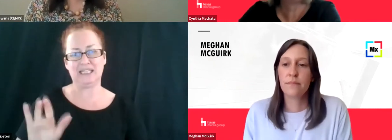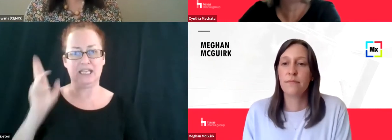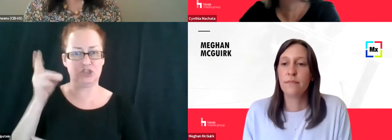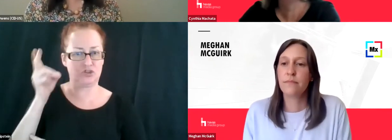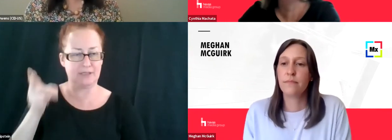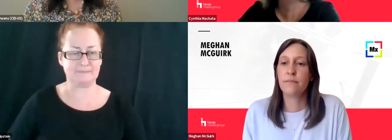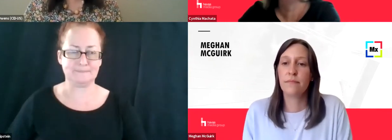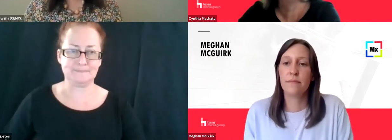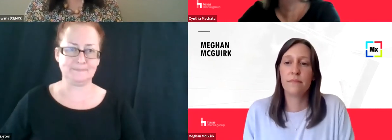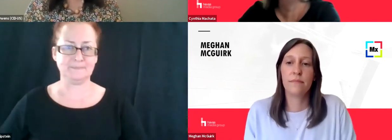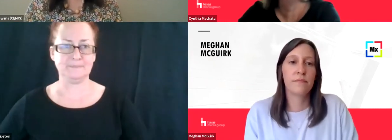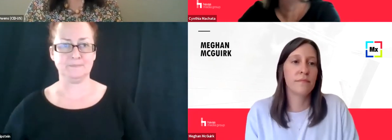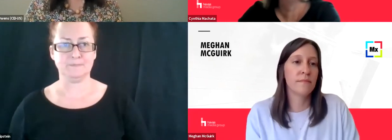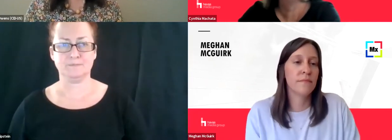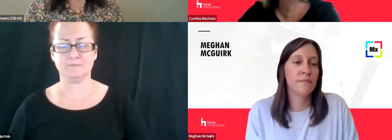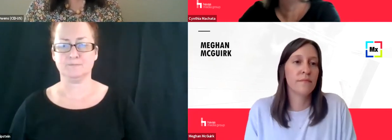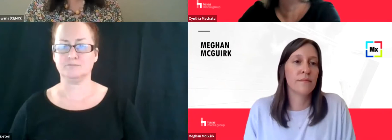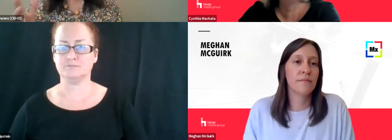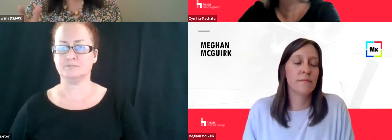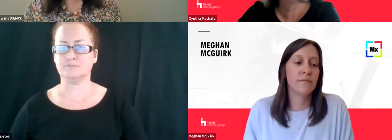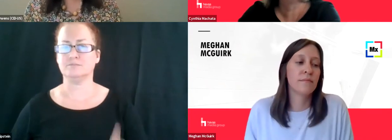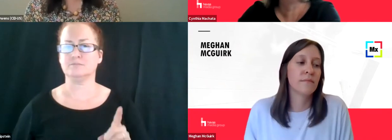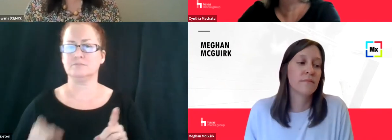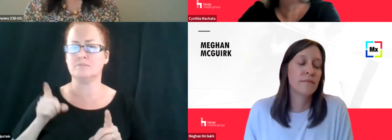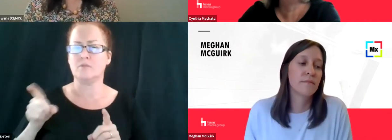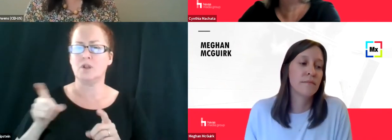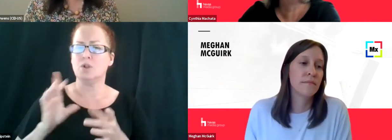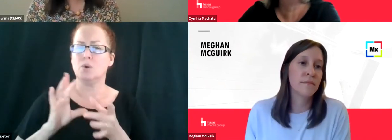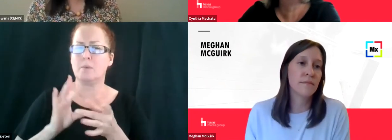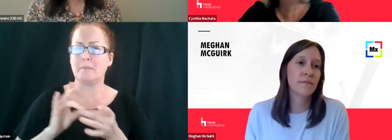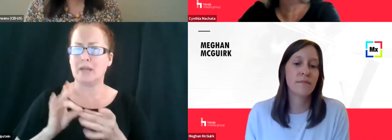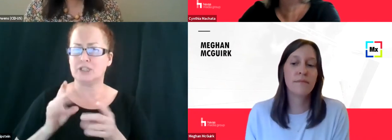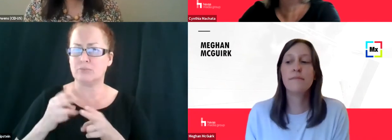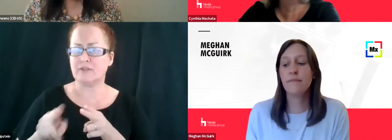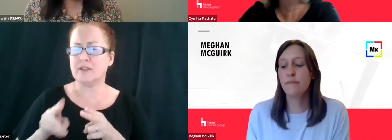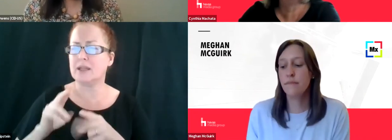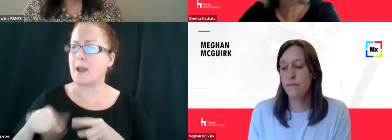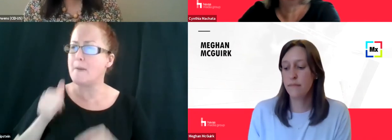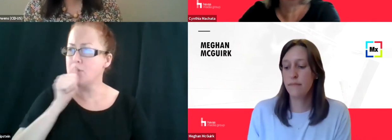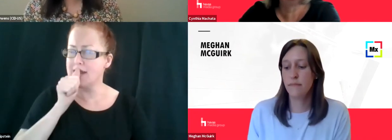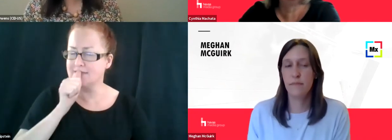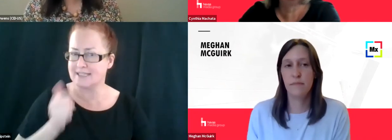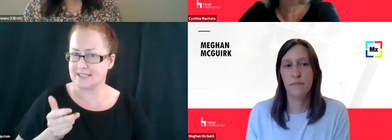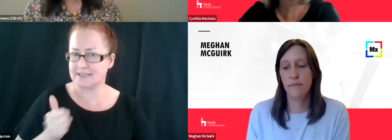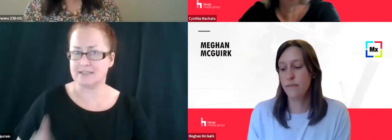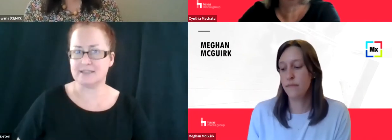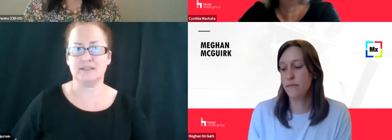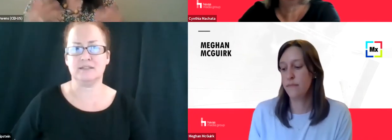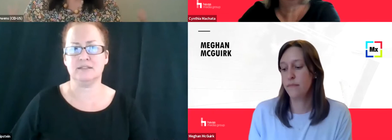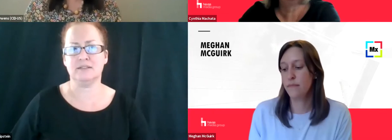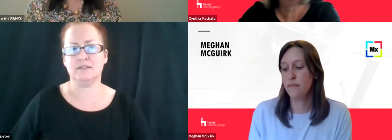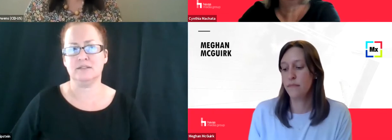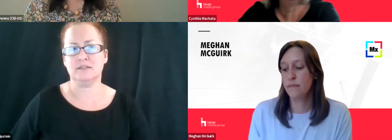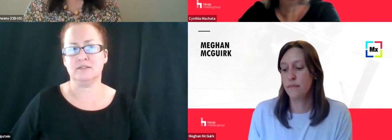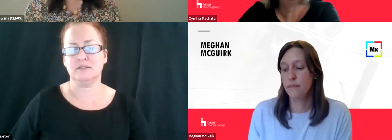Um, you know, I think, and you touched briefly on this issue of about privacy and, you know, I think there's been